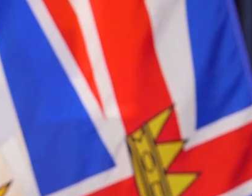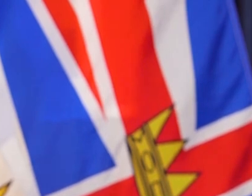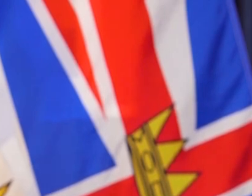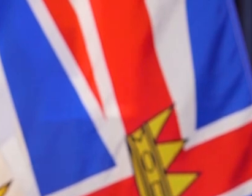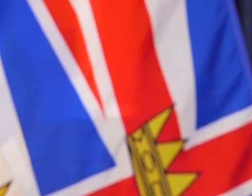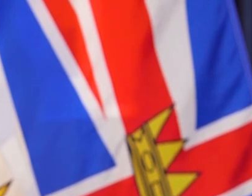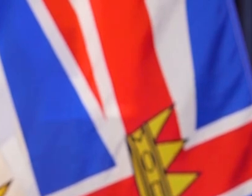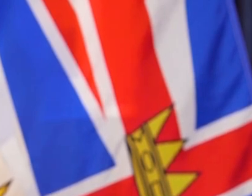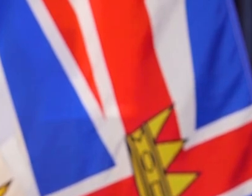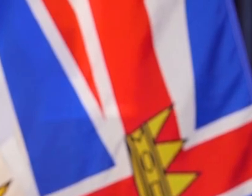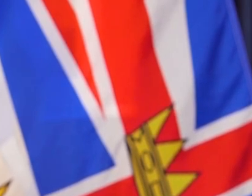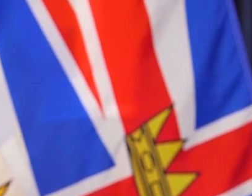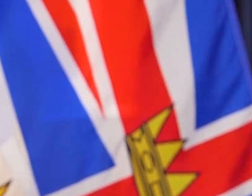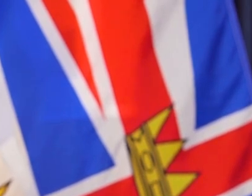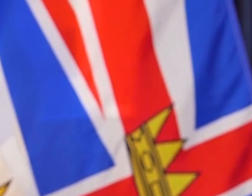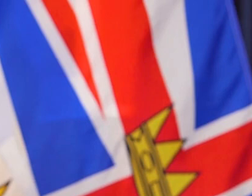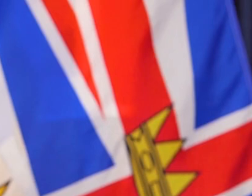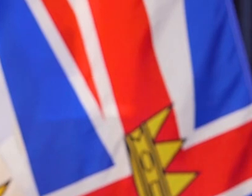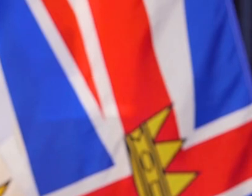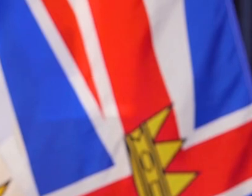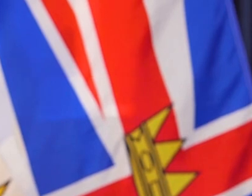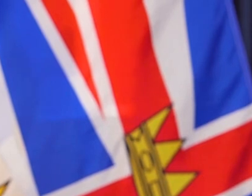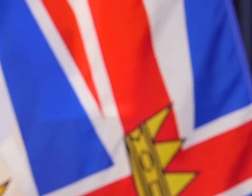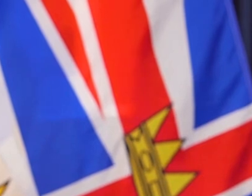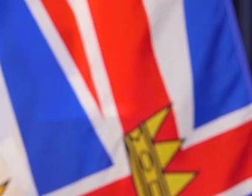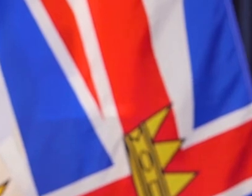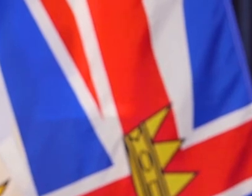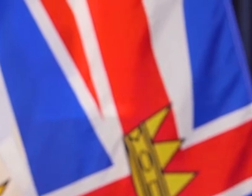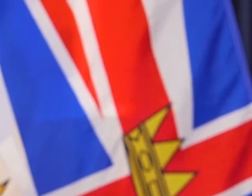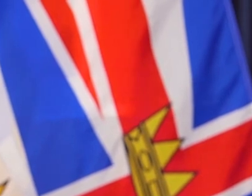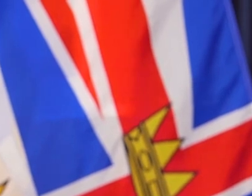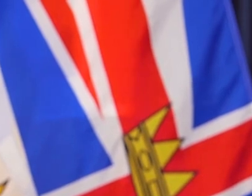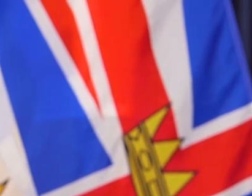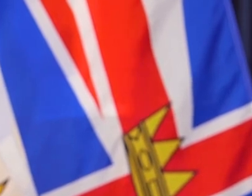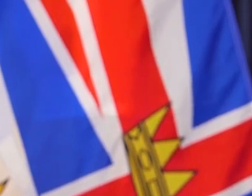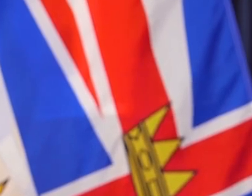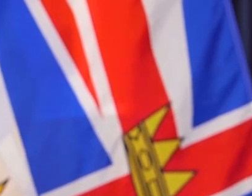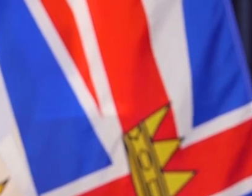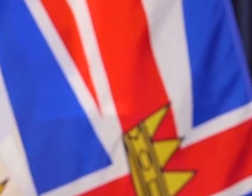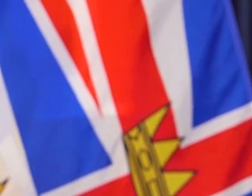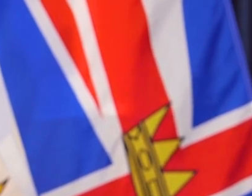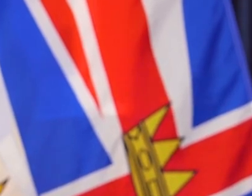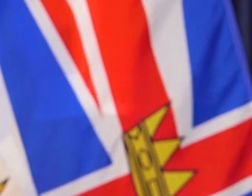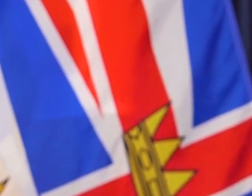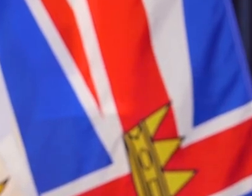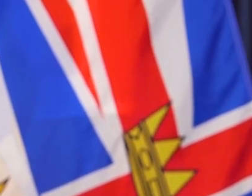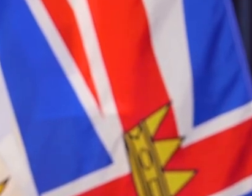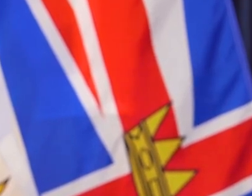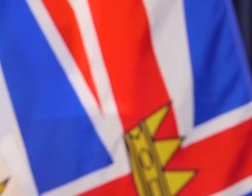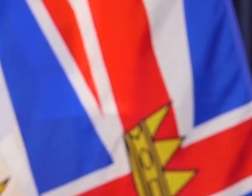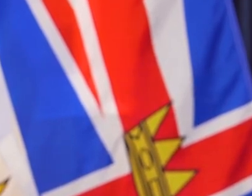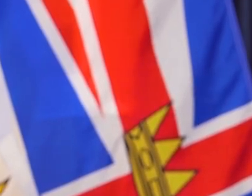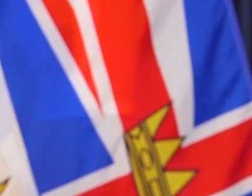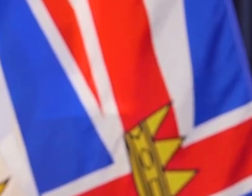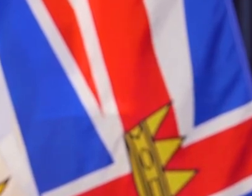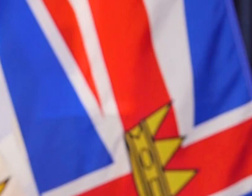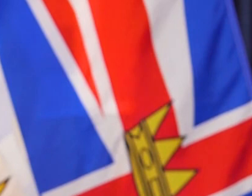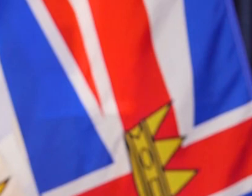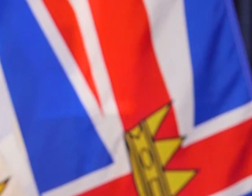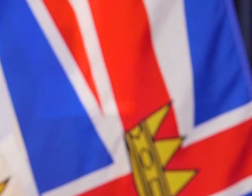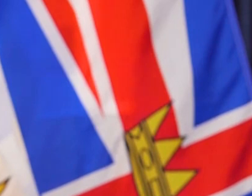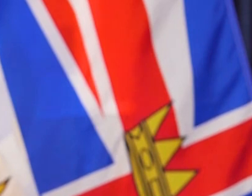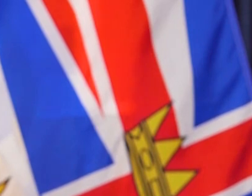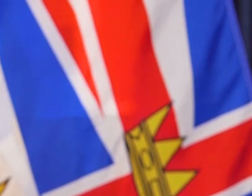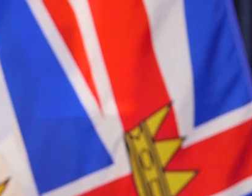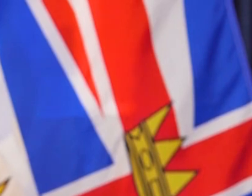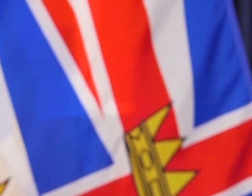decrease and a slowdown in new cases in British Columbia. And as of the last few days, tentatively, a slowing